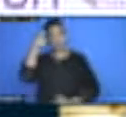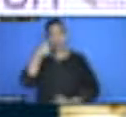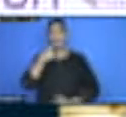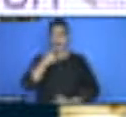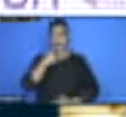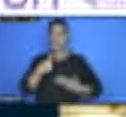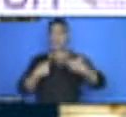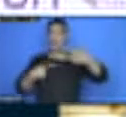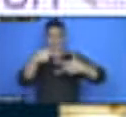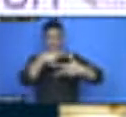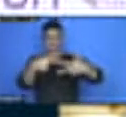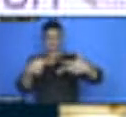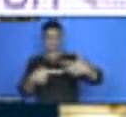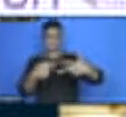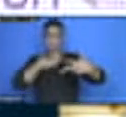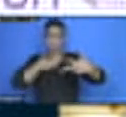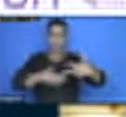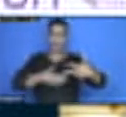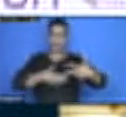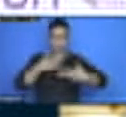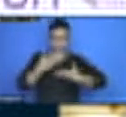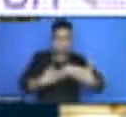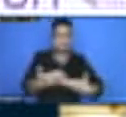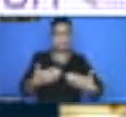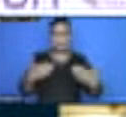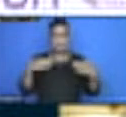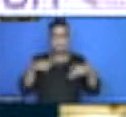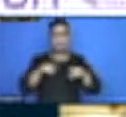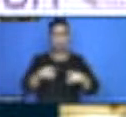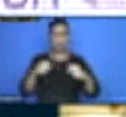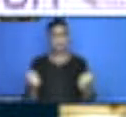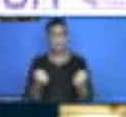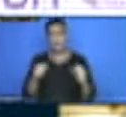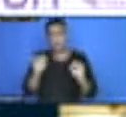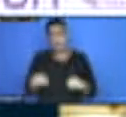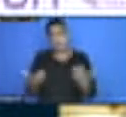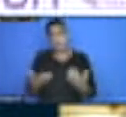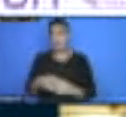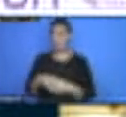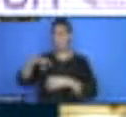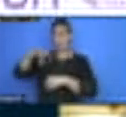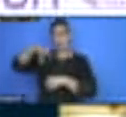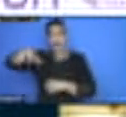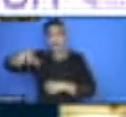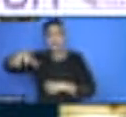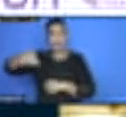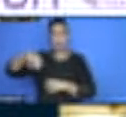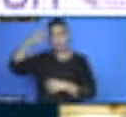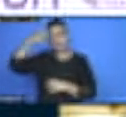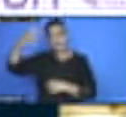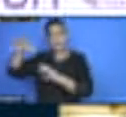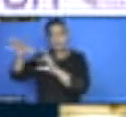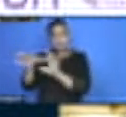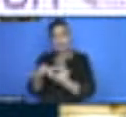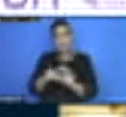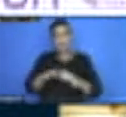want to put forward? It could be for national government, could be for local government, other stakeholders. But the three key sort of